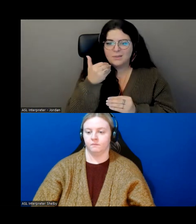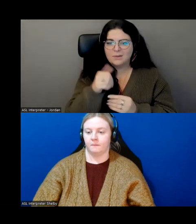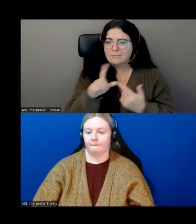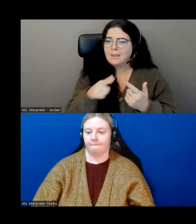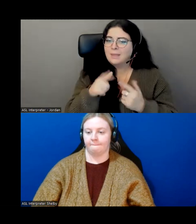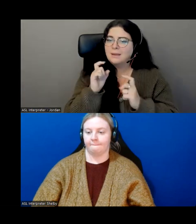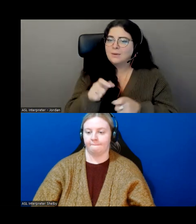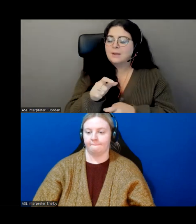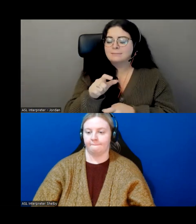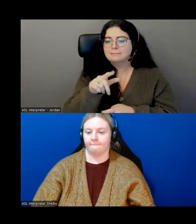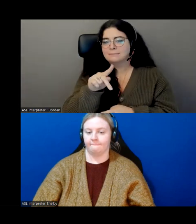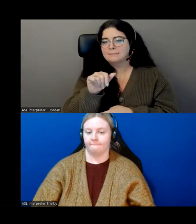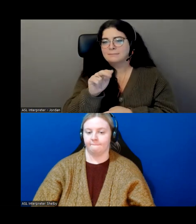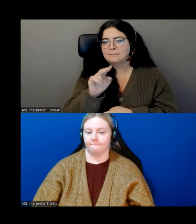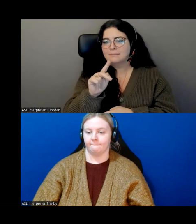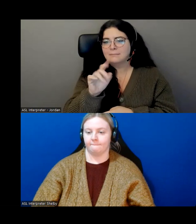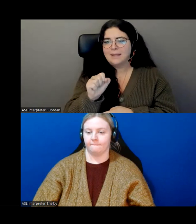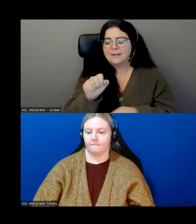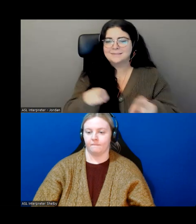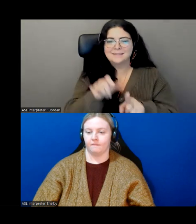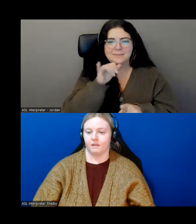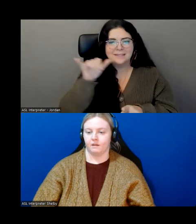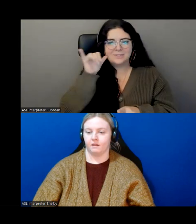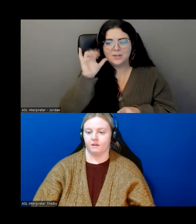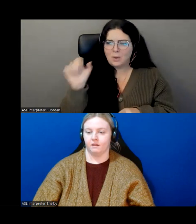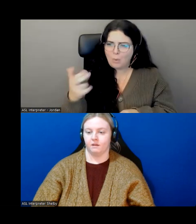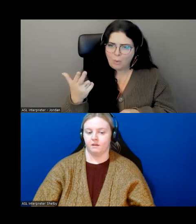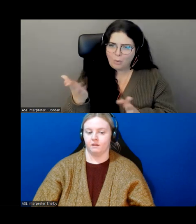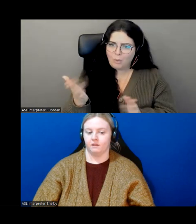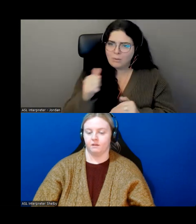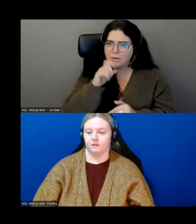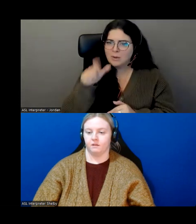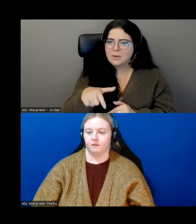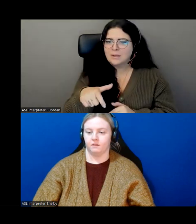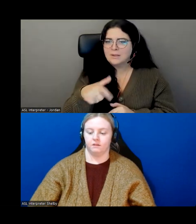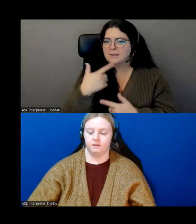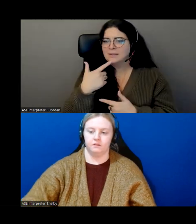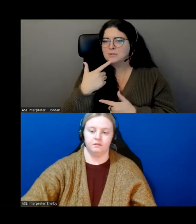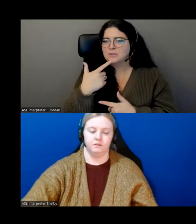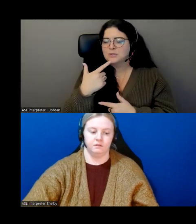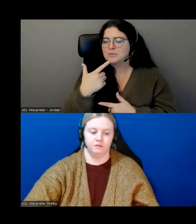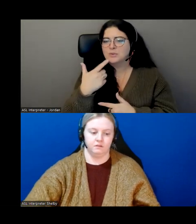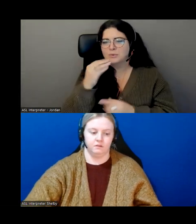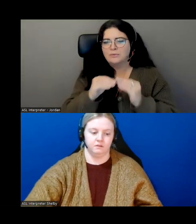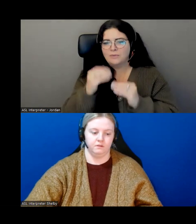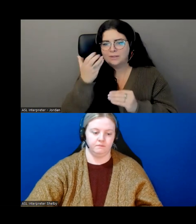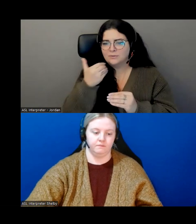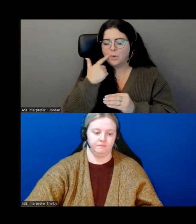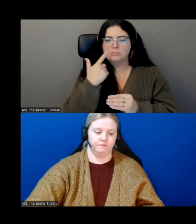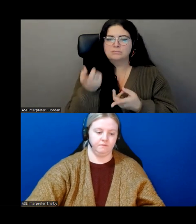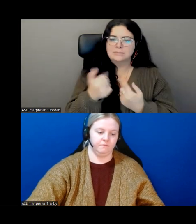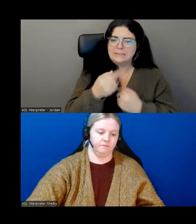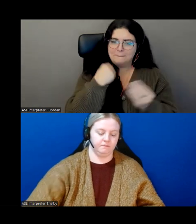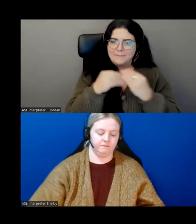pancakes like yesterday when he popped in. I said, oh my goodness, I said, you don't need to watch Thorne fix your cell phone. You come out and have some pancakes